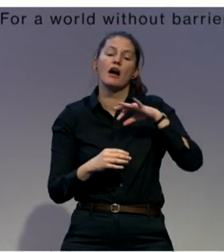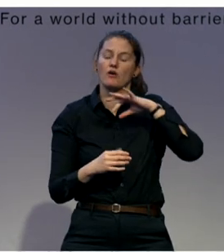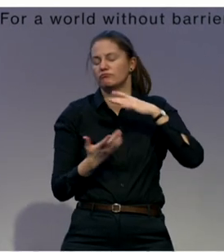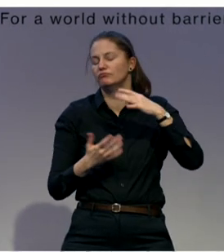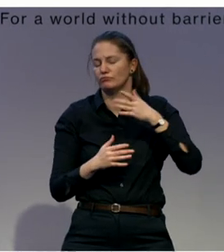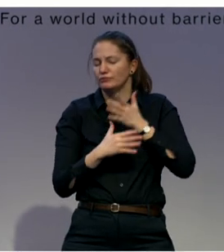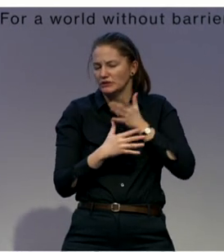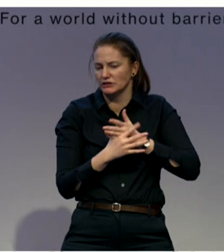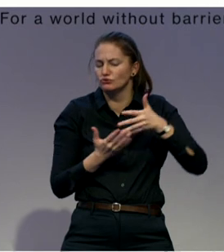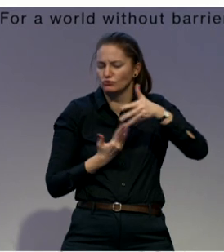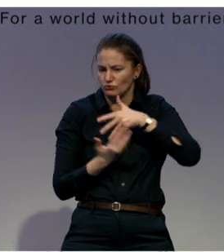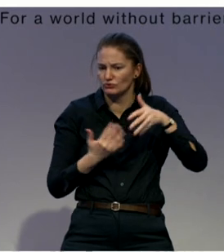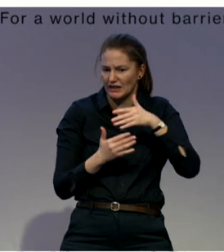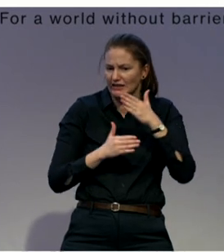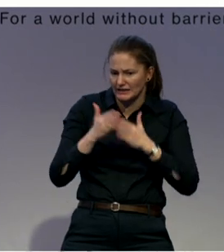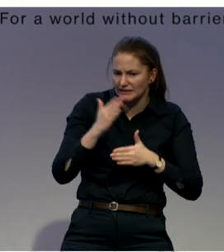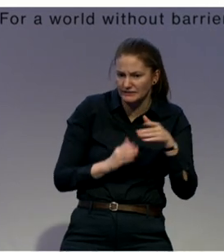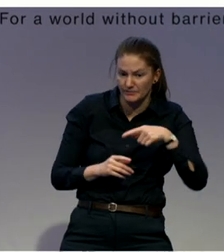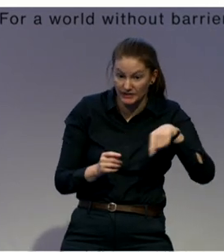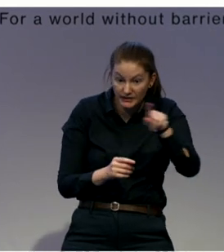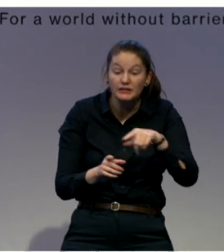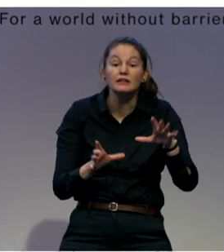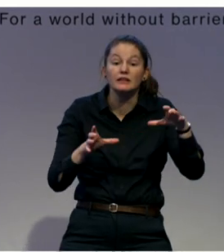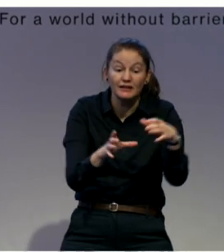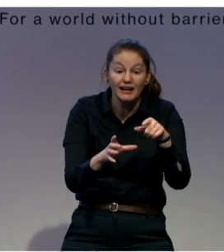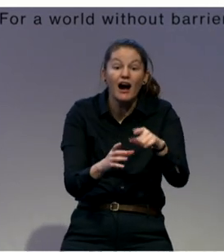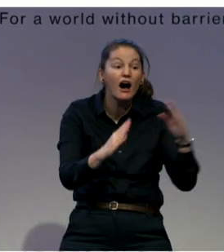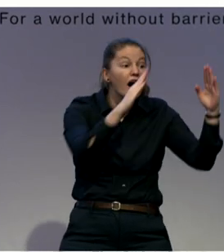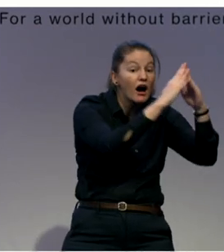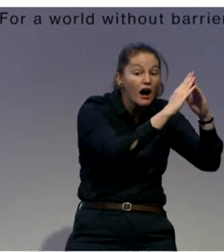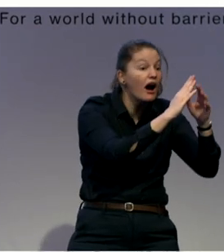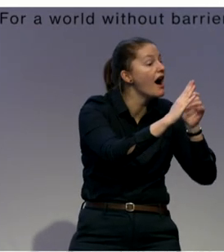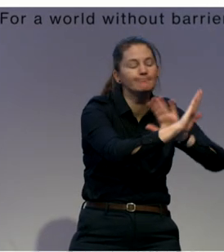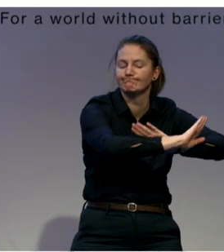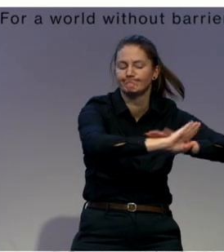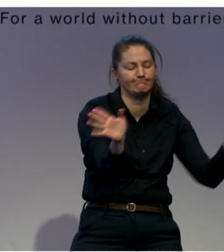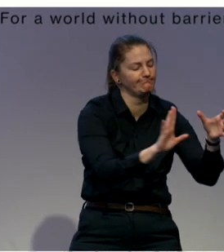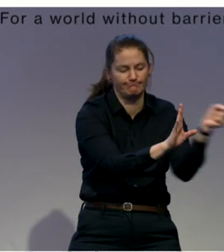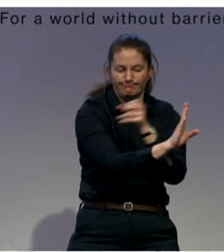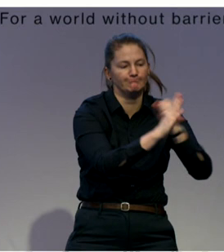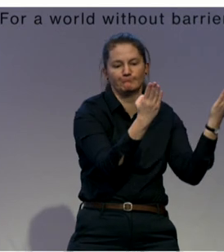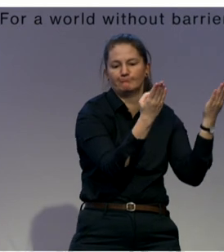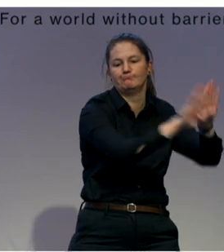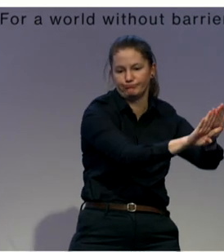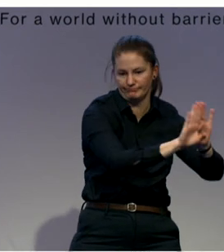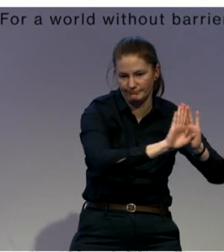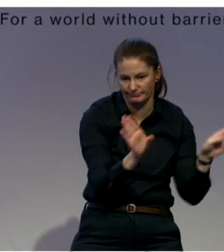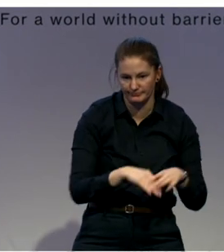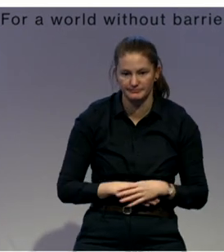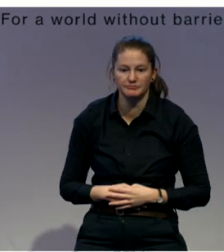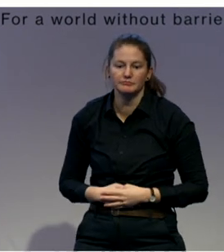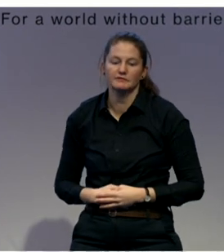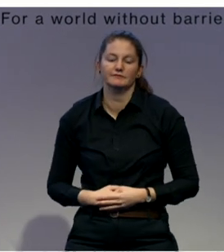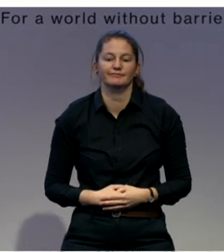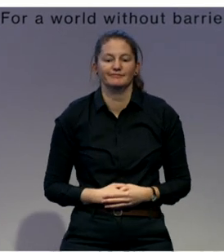close the institution in Moldova. The success factors